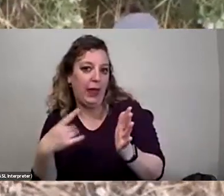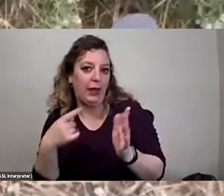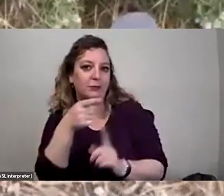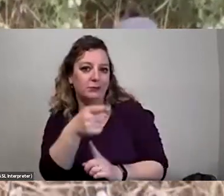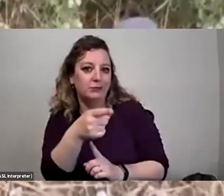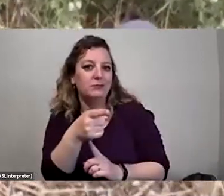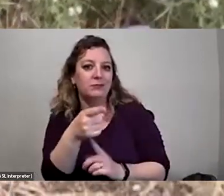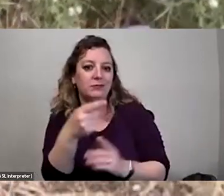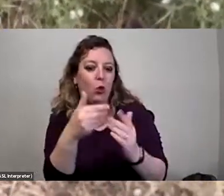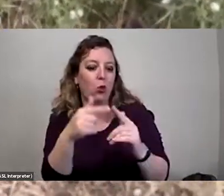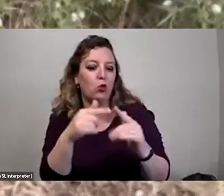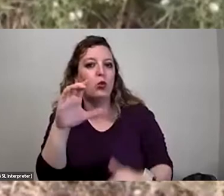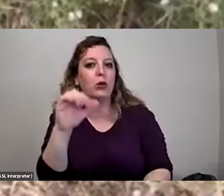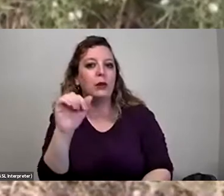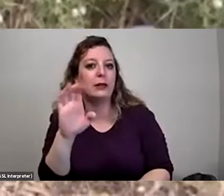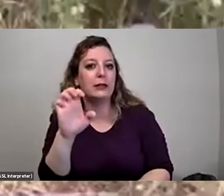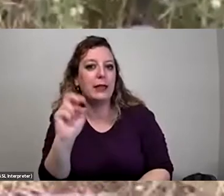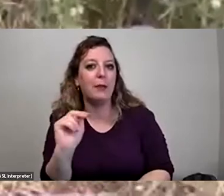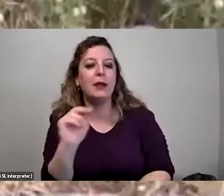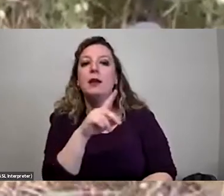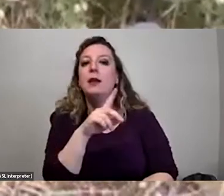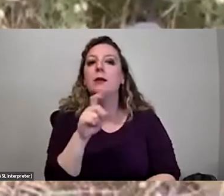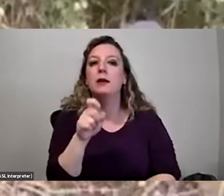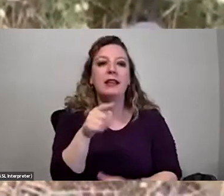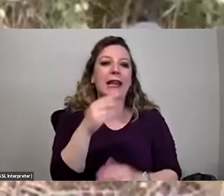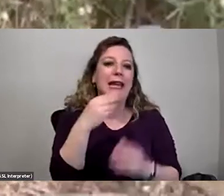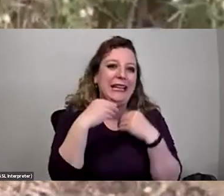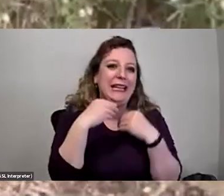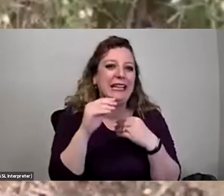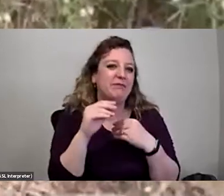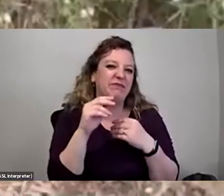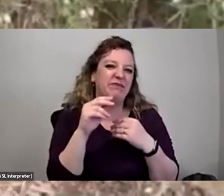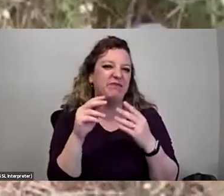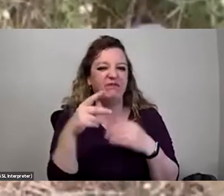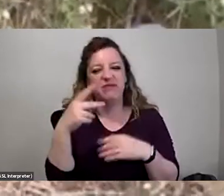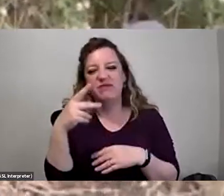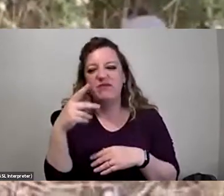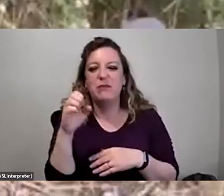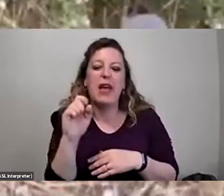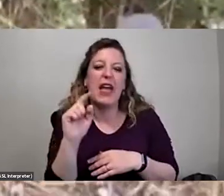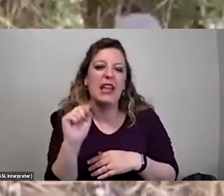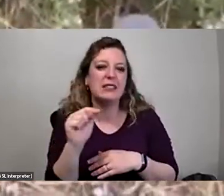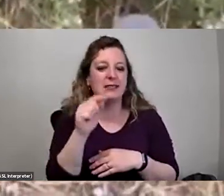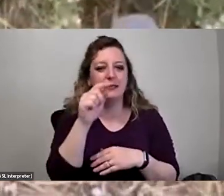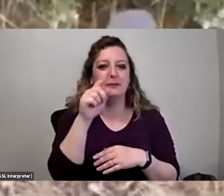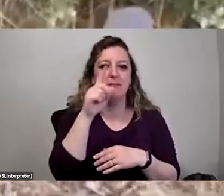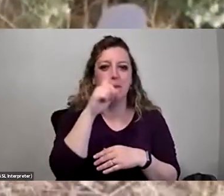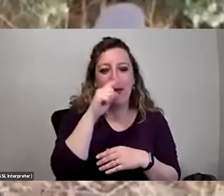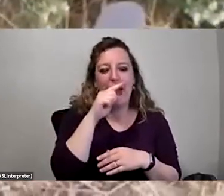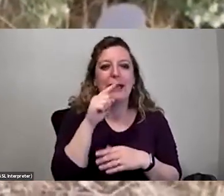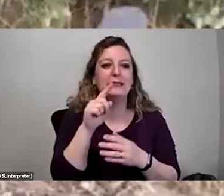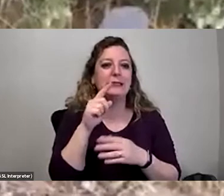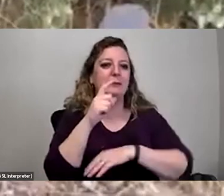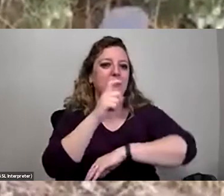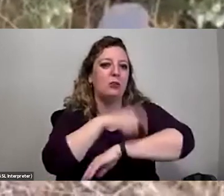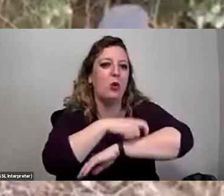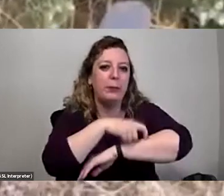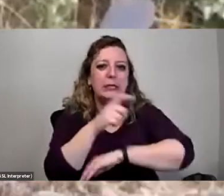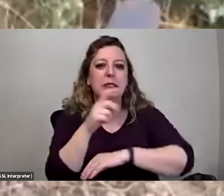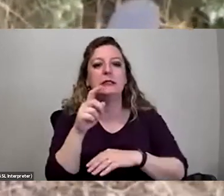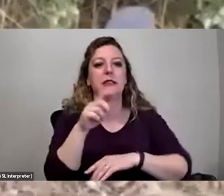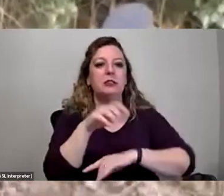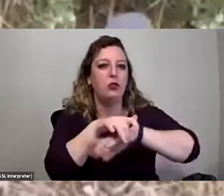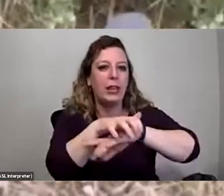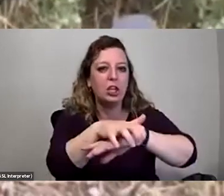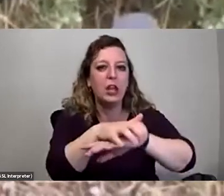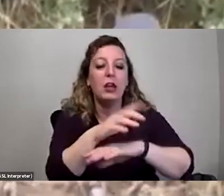they do eat small, what we consider probably pests. So they'll eat little mice, they eat scorpions, they eat tarantulas. And if